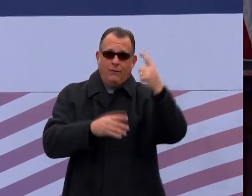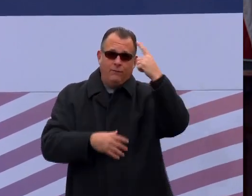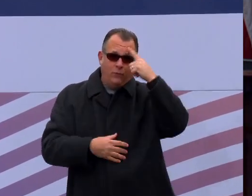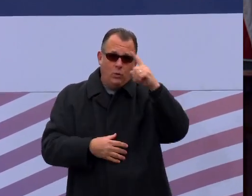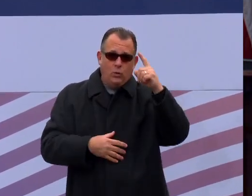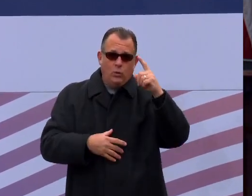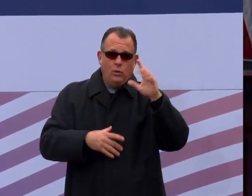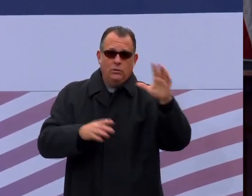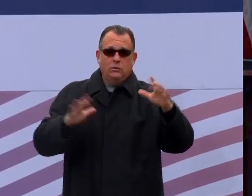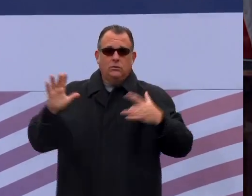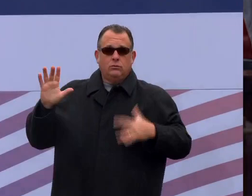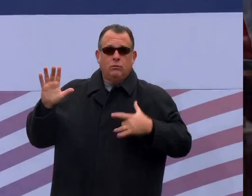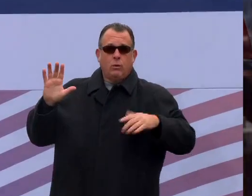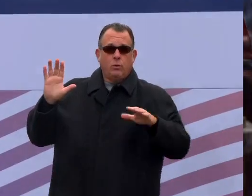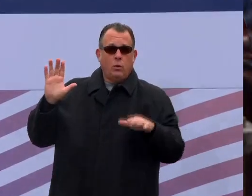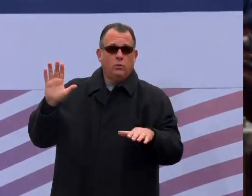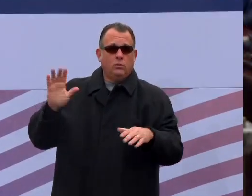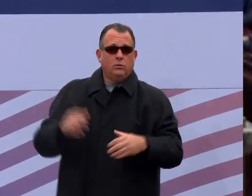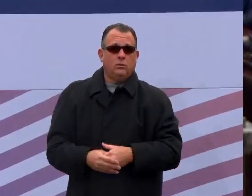Office.